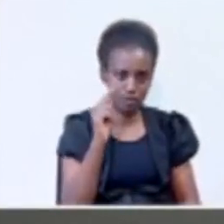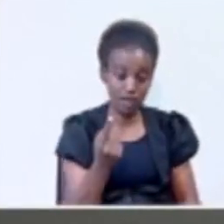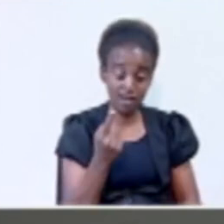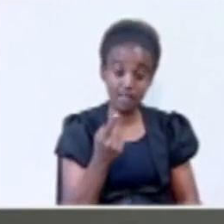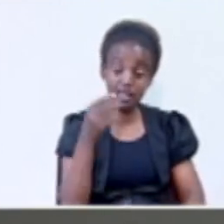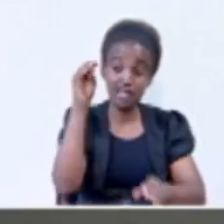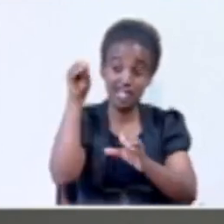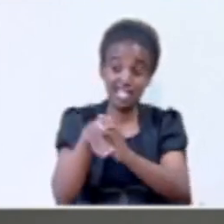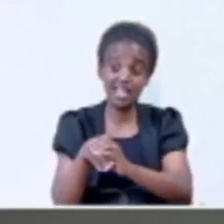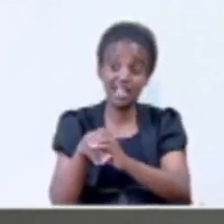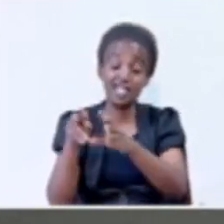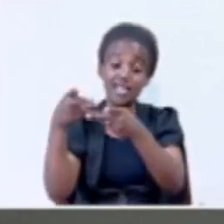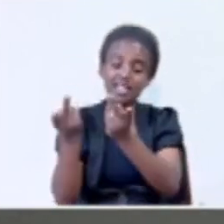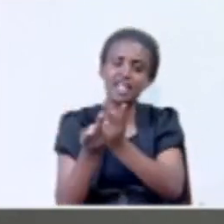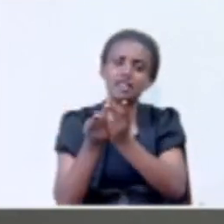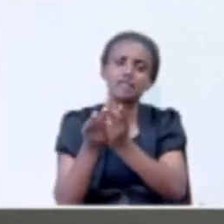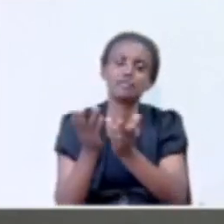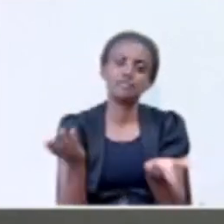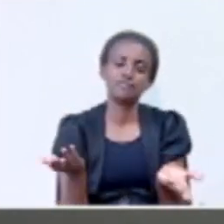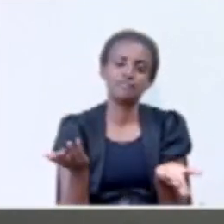in that part of the world.